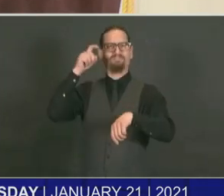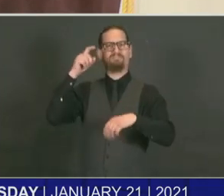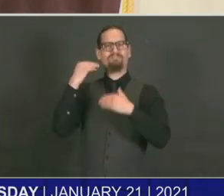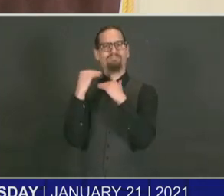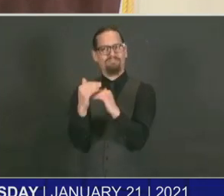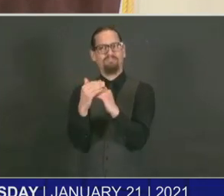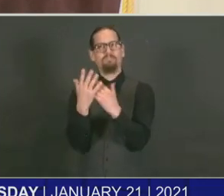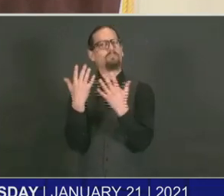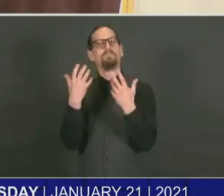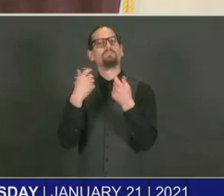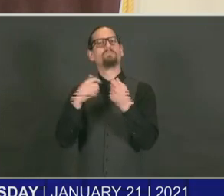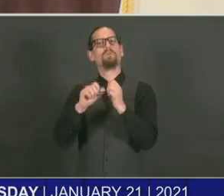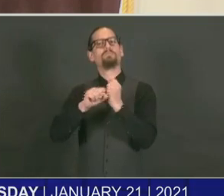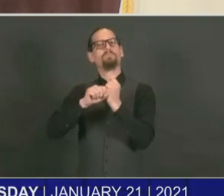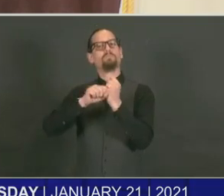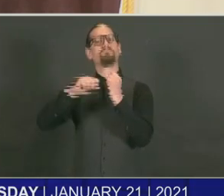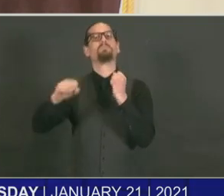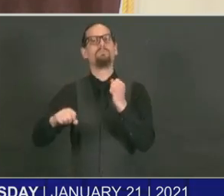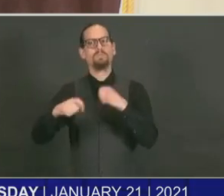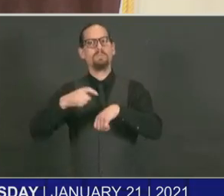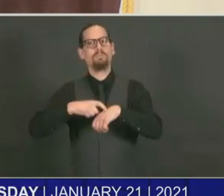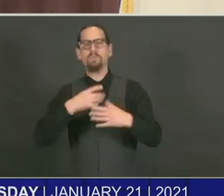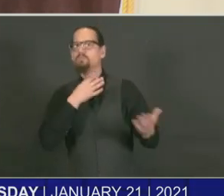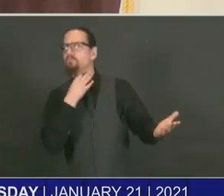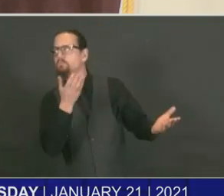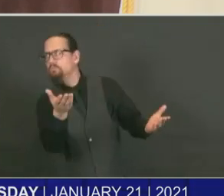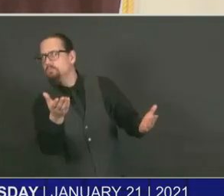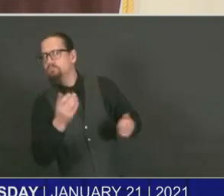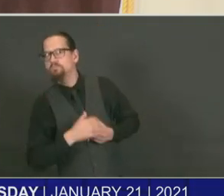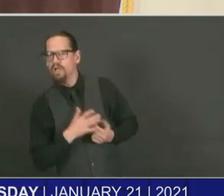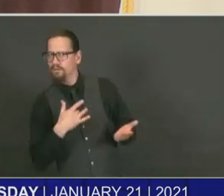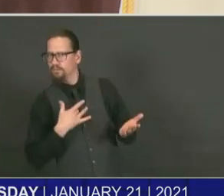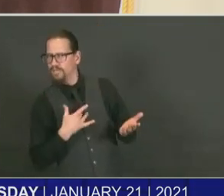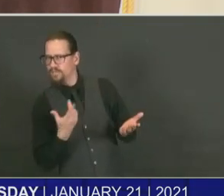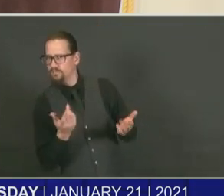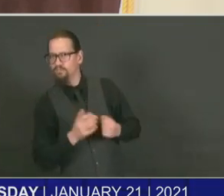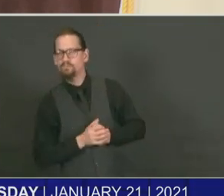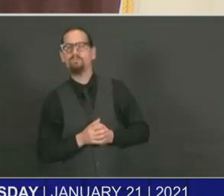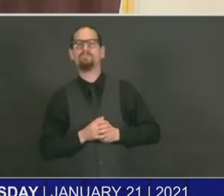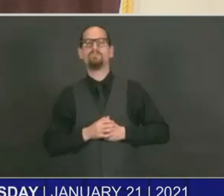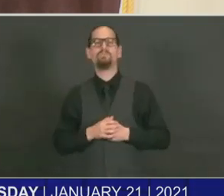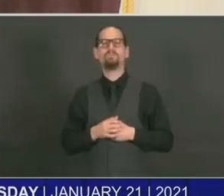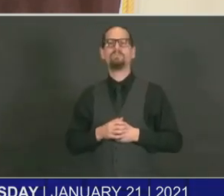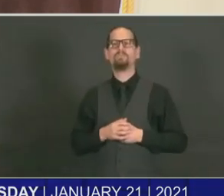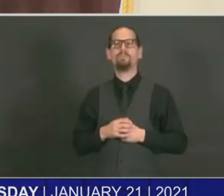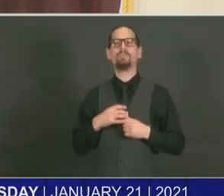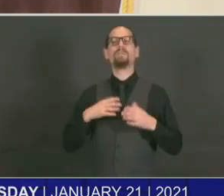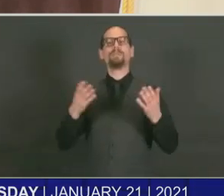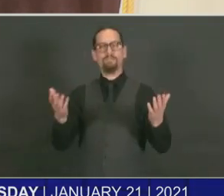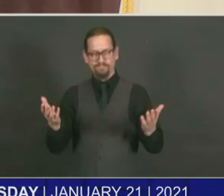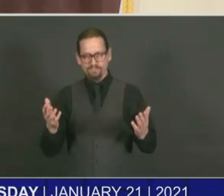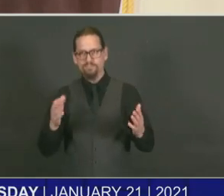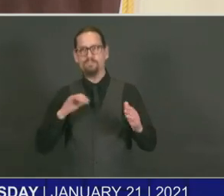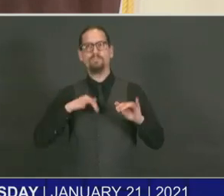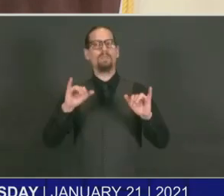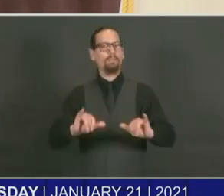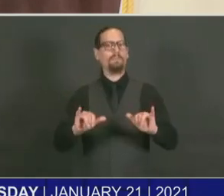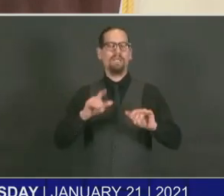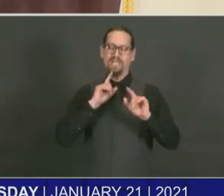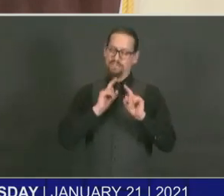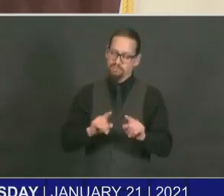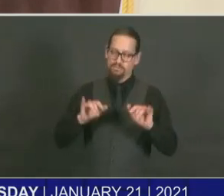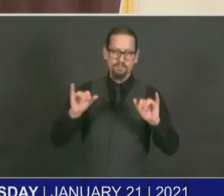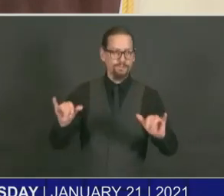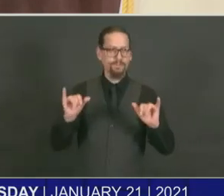What's your message there? Similar to what I answered previously, we are at a solid place right now. We